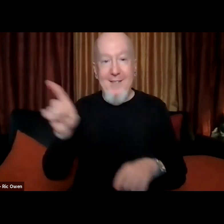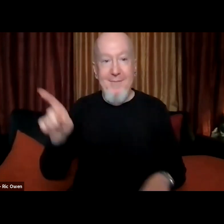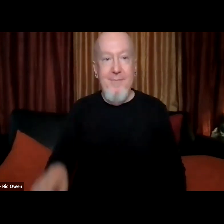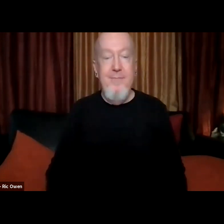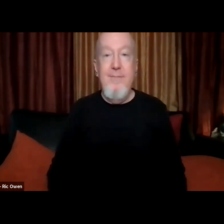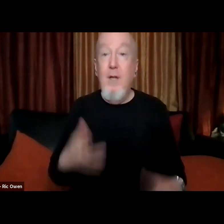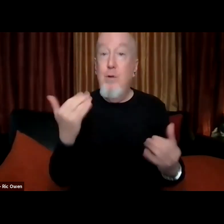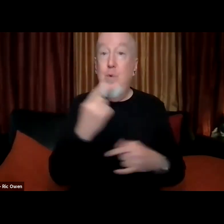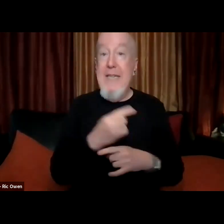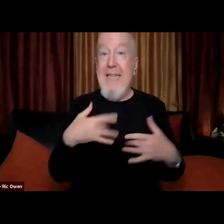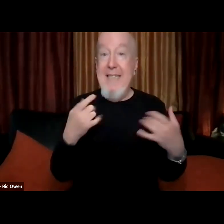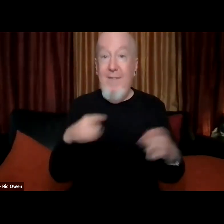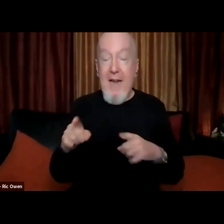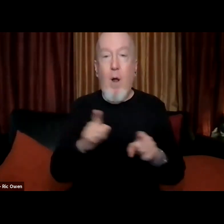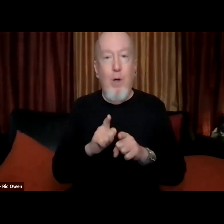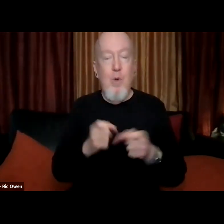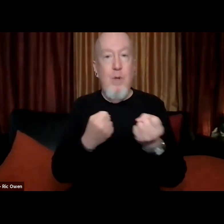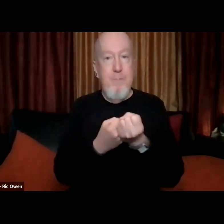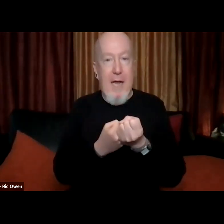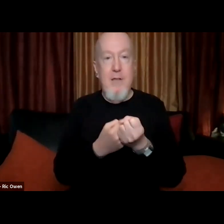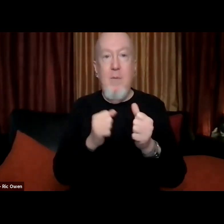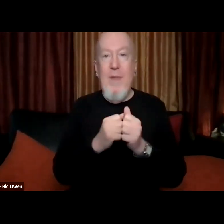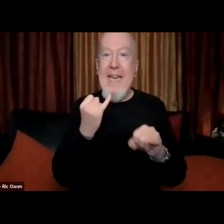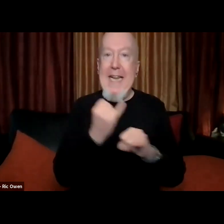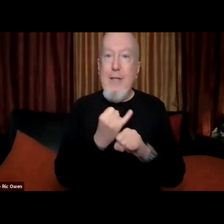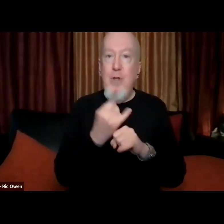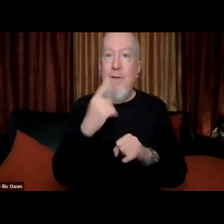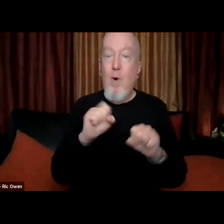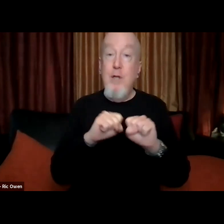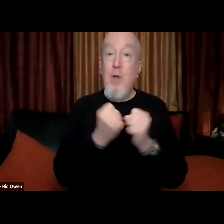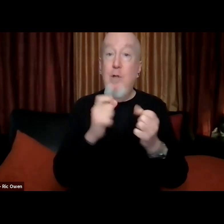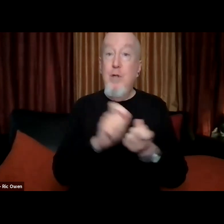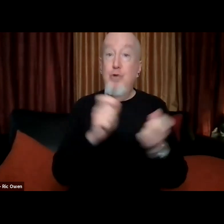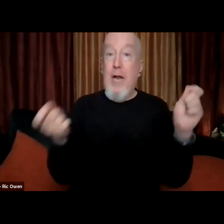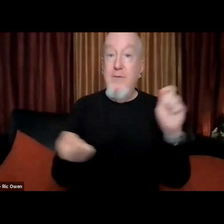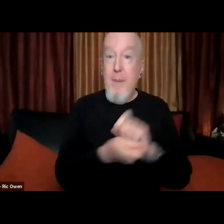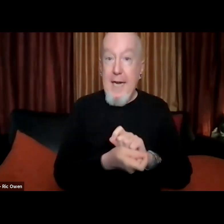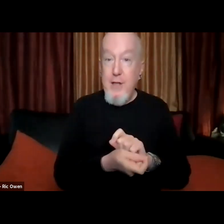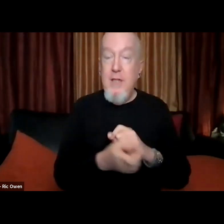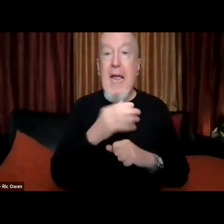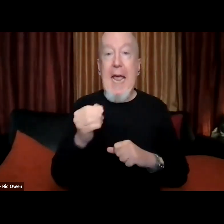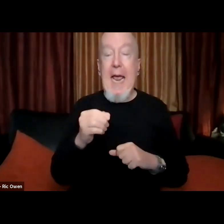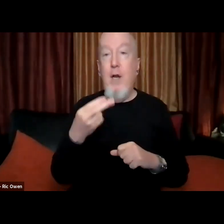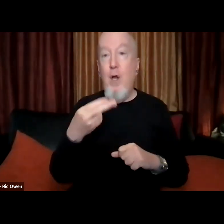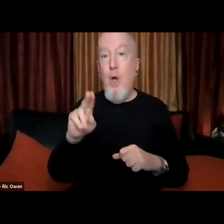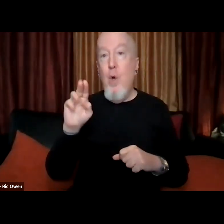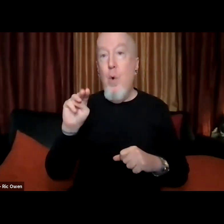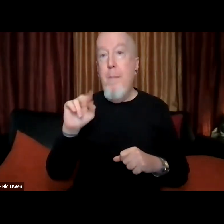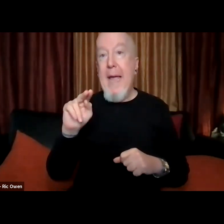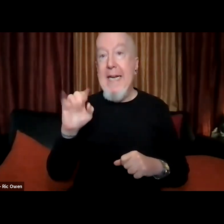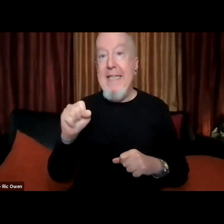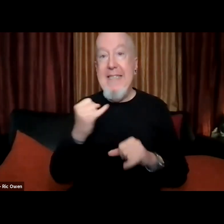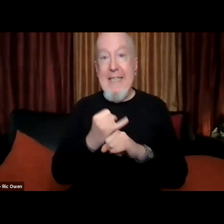today's event is co-sponsored with the institute for social transformation and the humanities institute